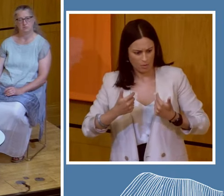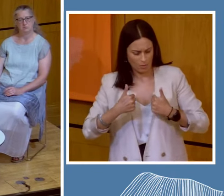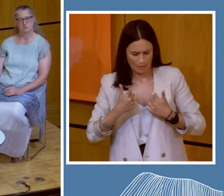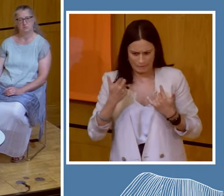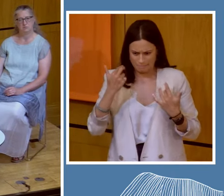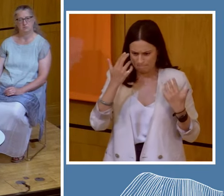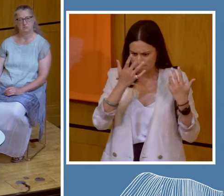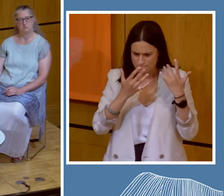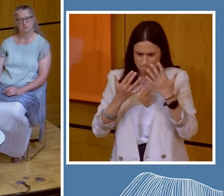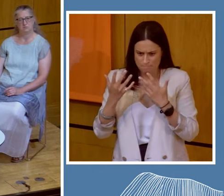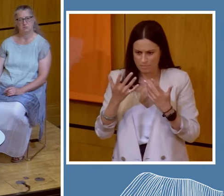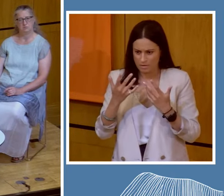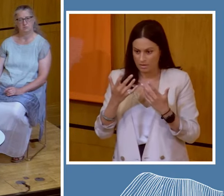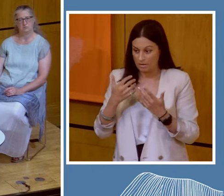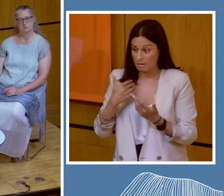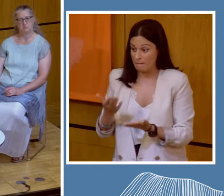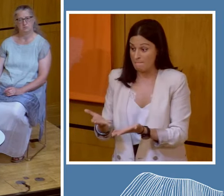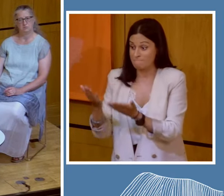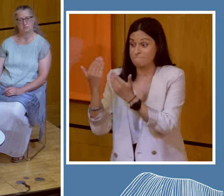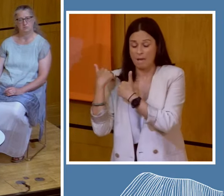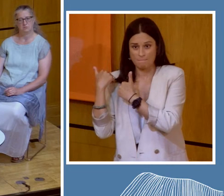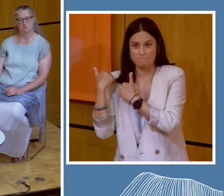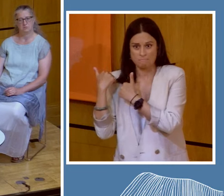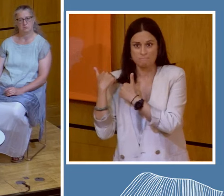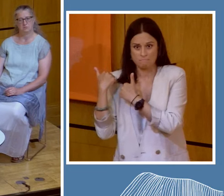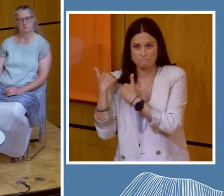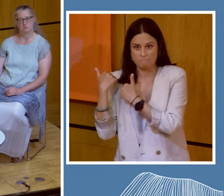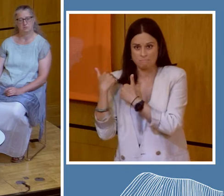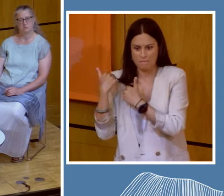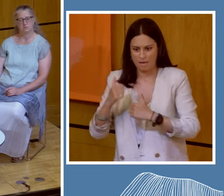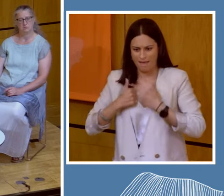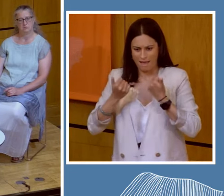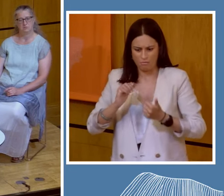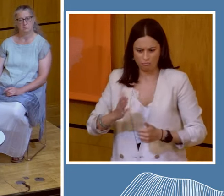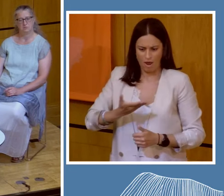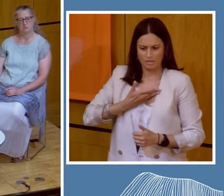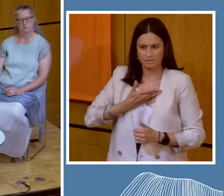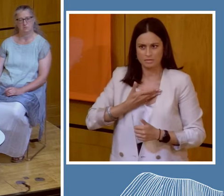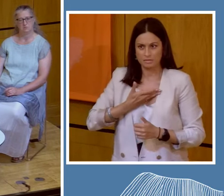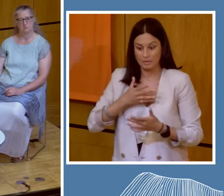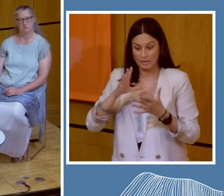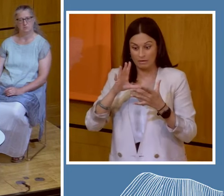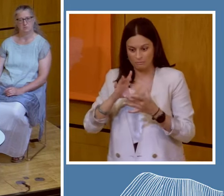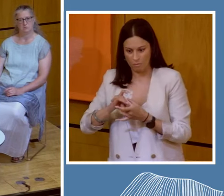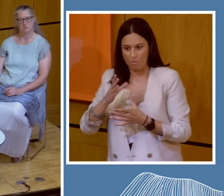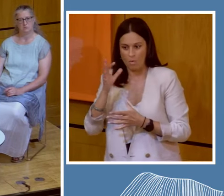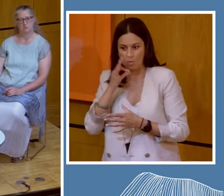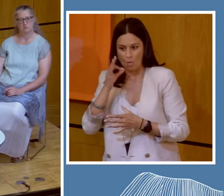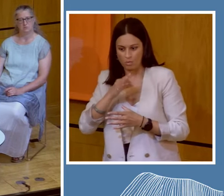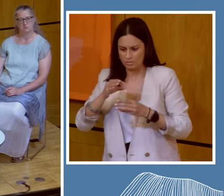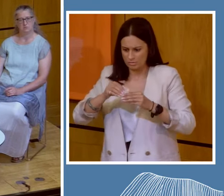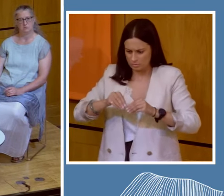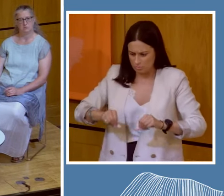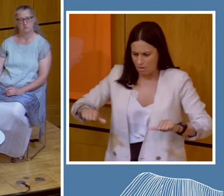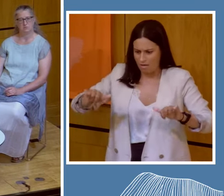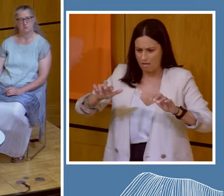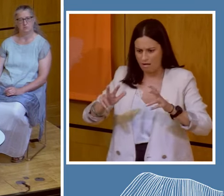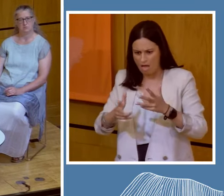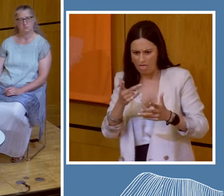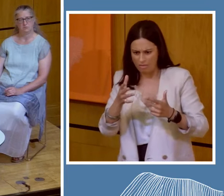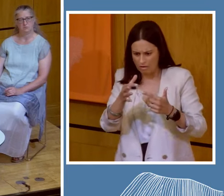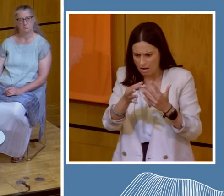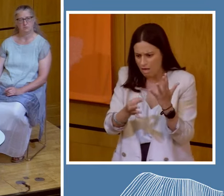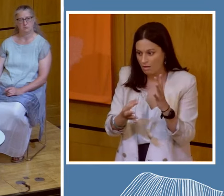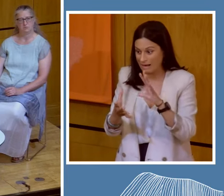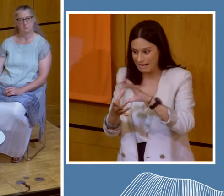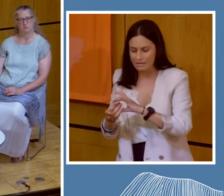proclaim back the sovereign rights of the water and the soil and all the other elements